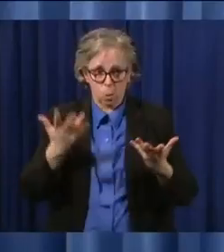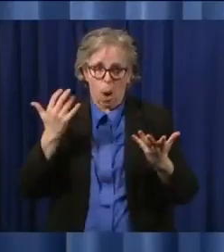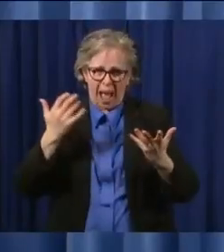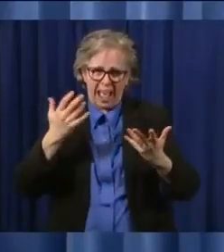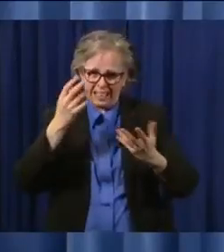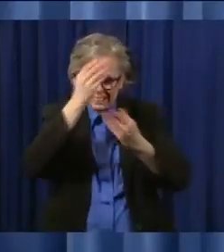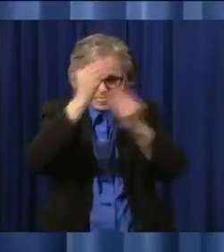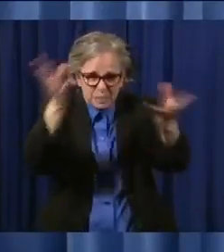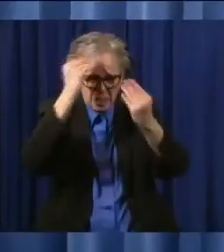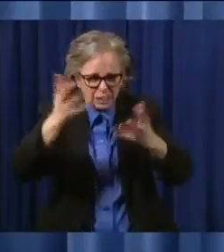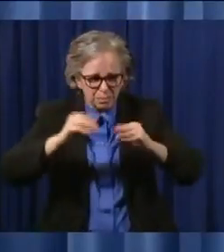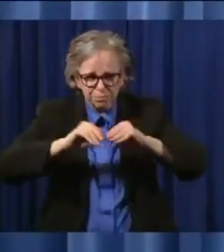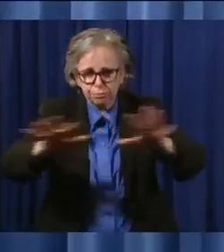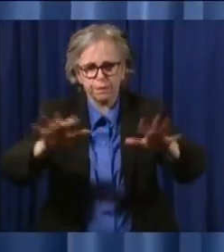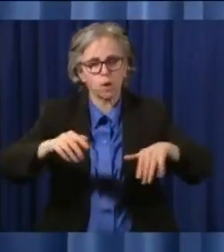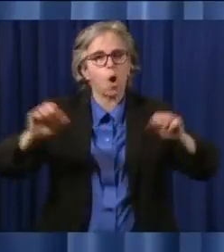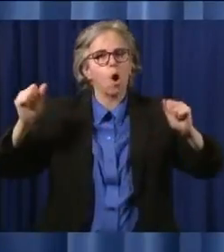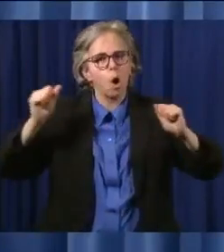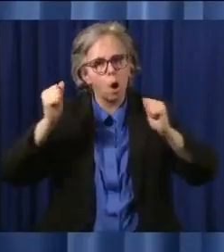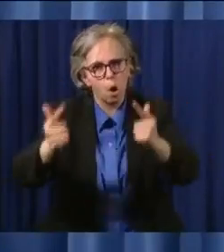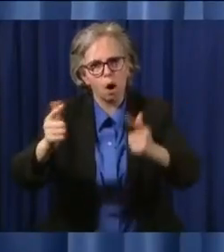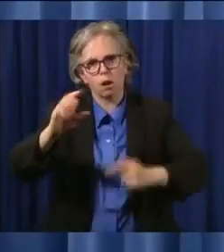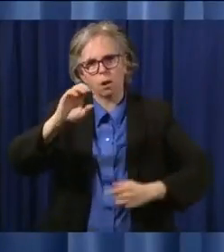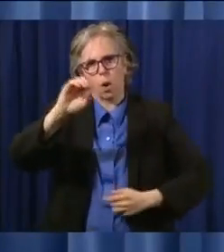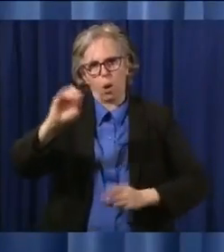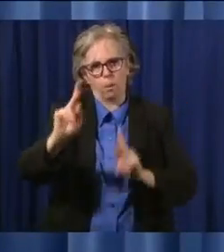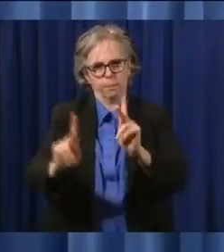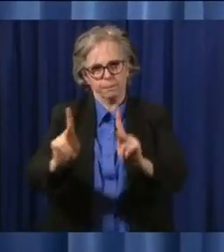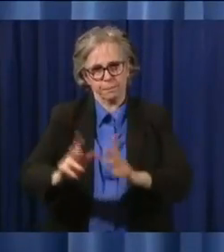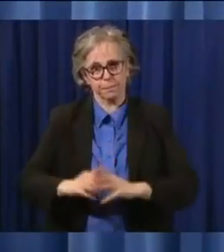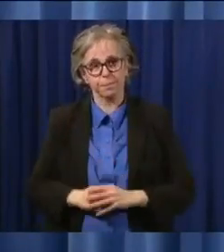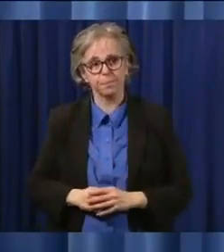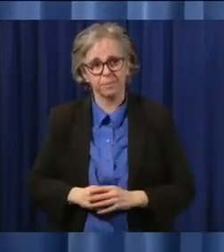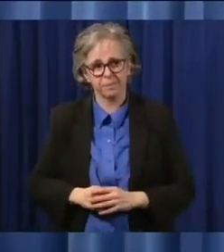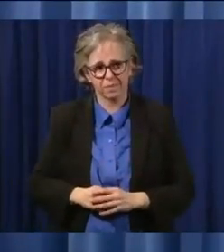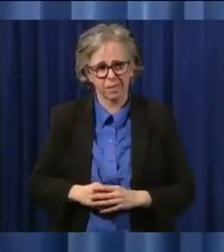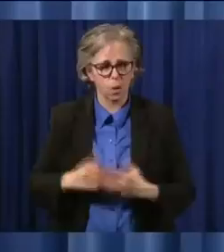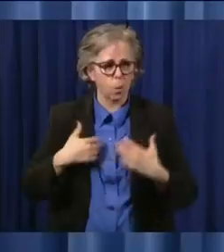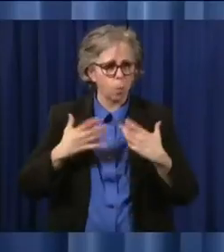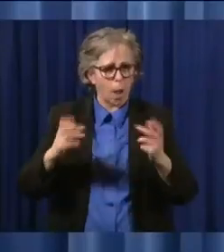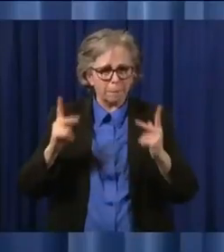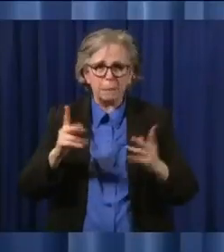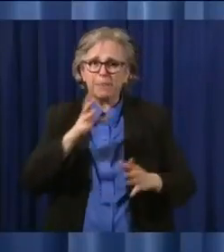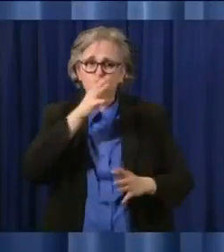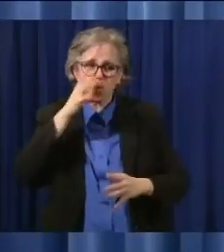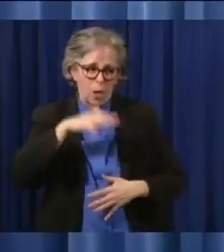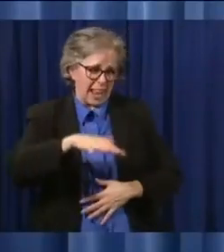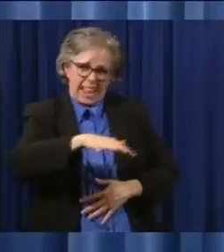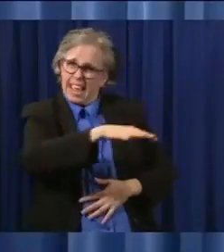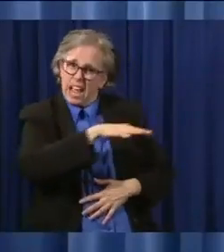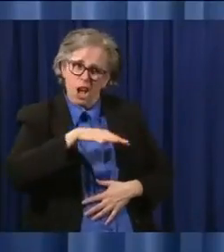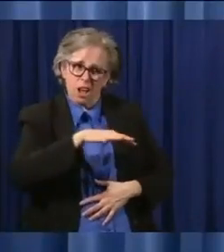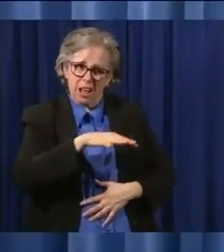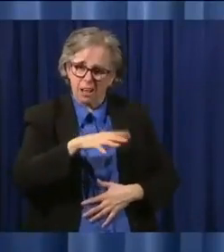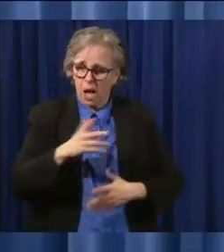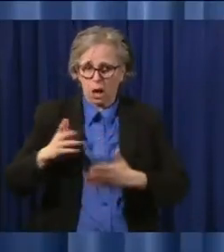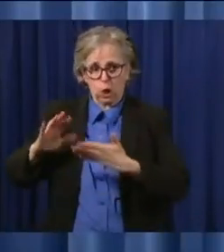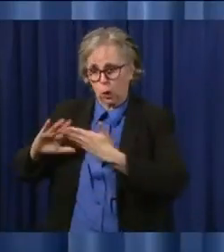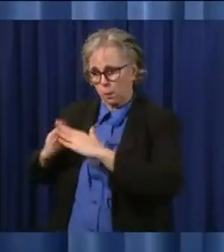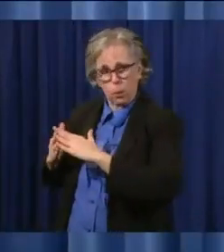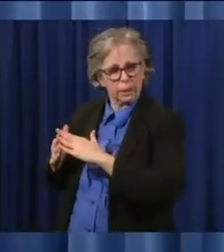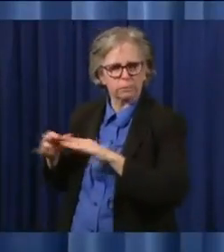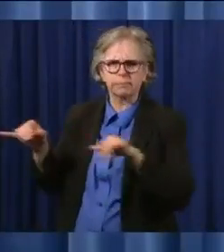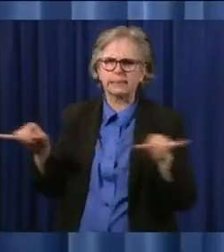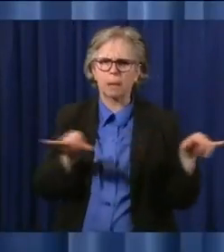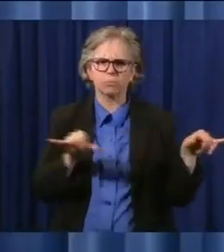Ohioans. Make it available to Ohioans in our rural areas or urban neighborhoods throughout the state. And as you look at the map, you can